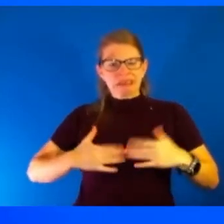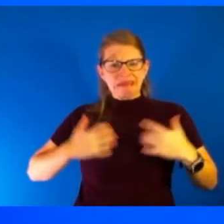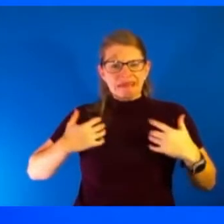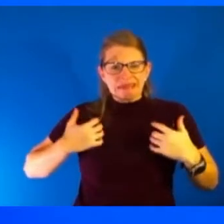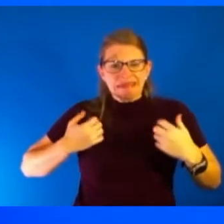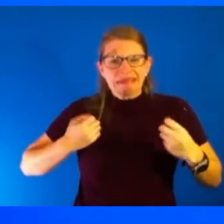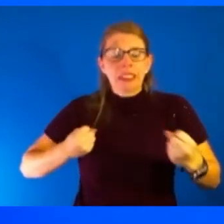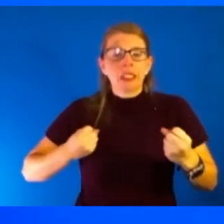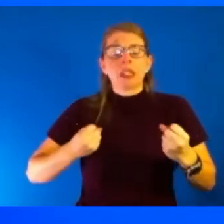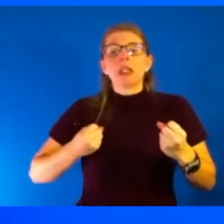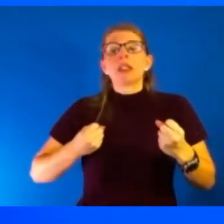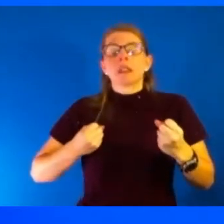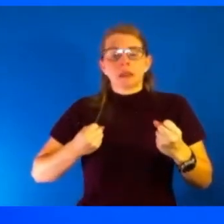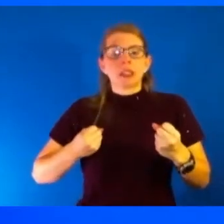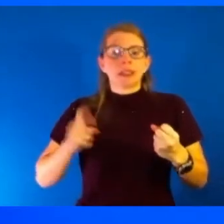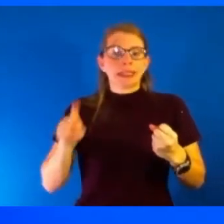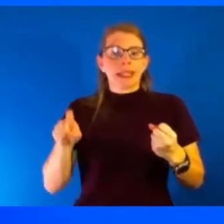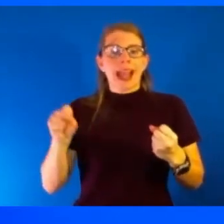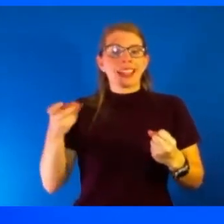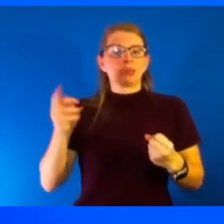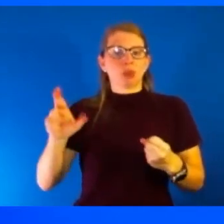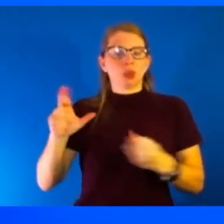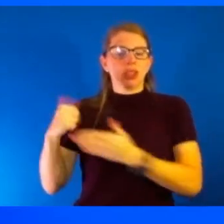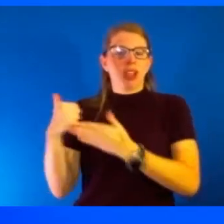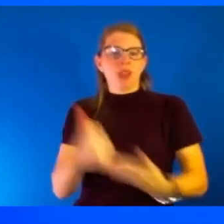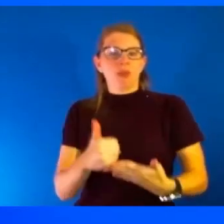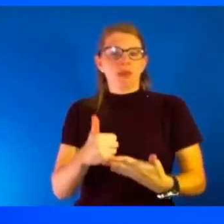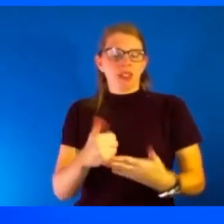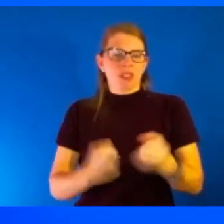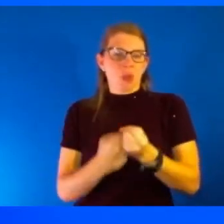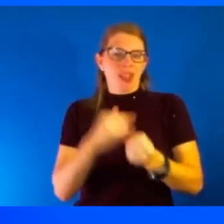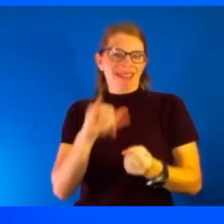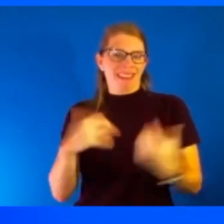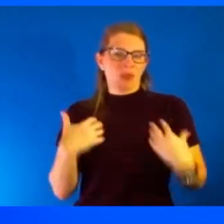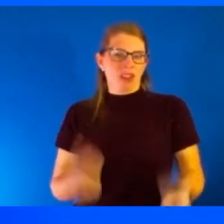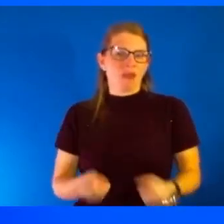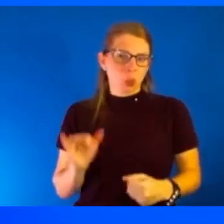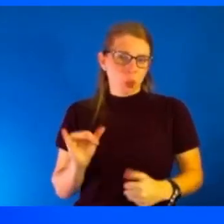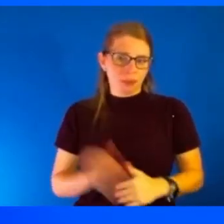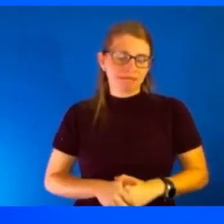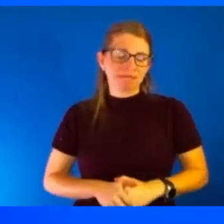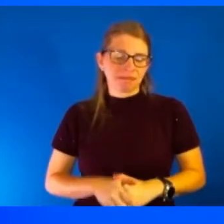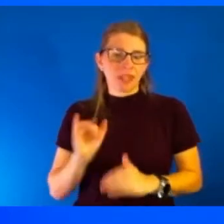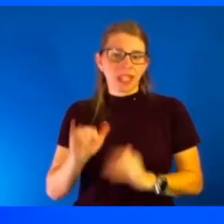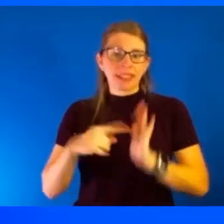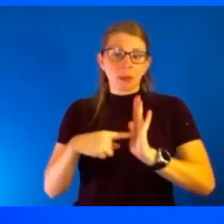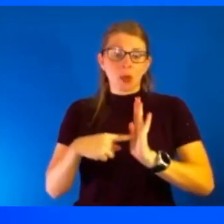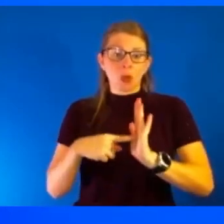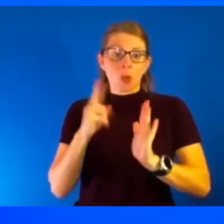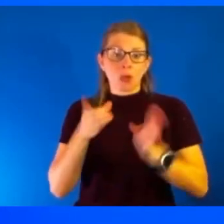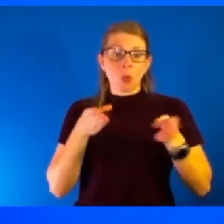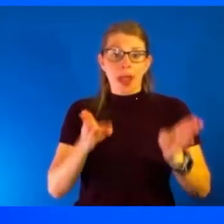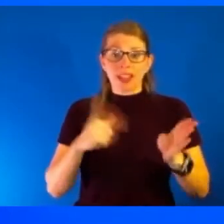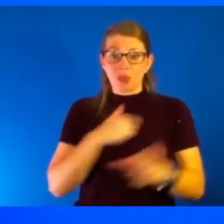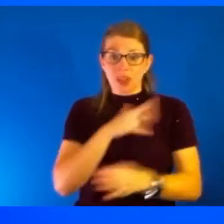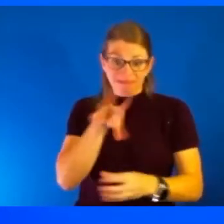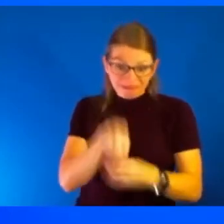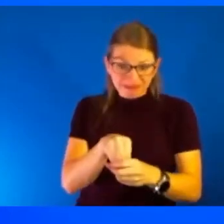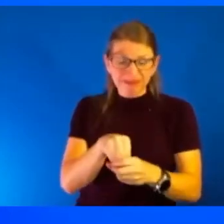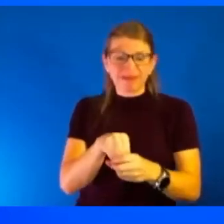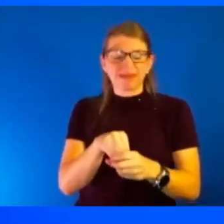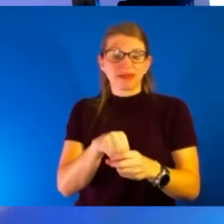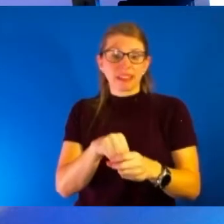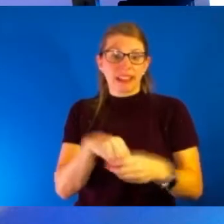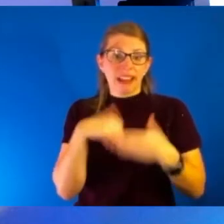that's an important role that ASPR plays too, is to support that recovery. So it was just an example of one of the ways in which we come in and help in public health emergencies.